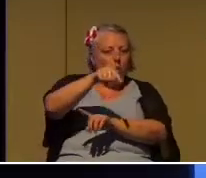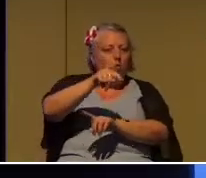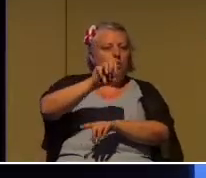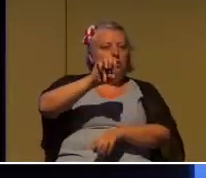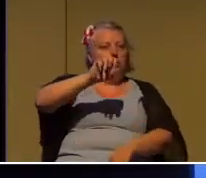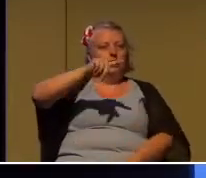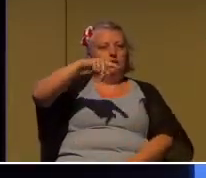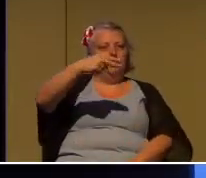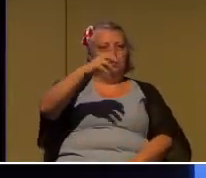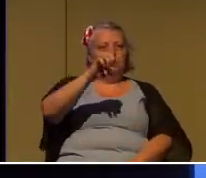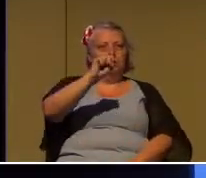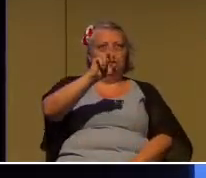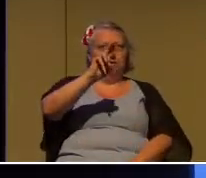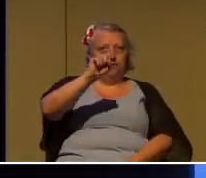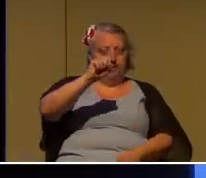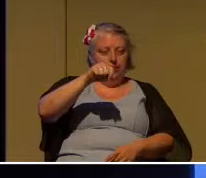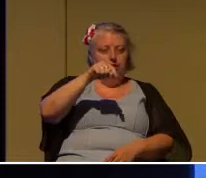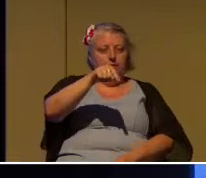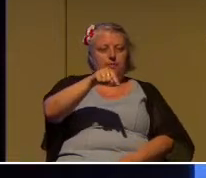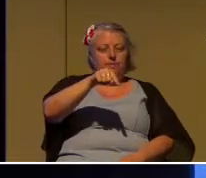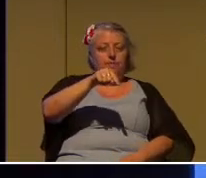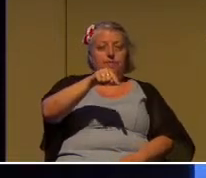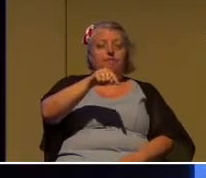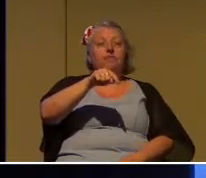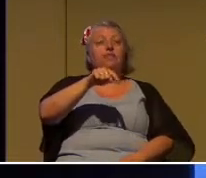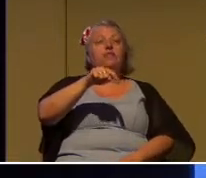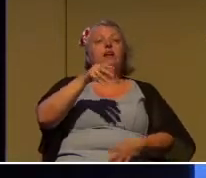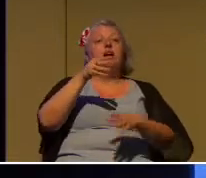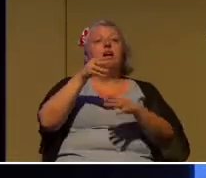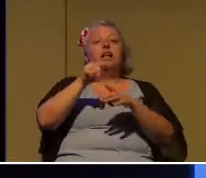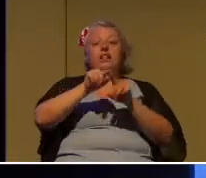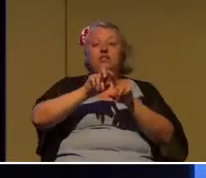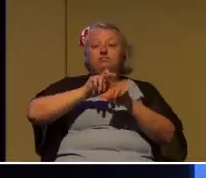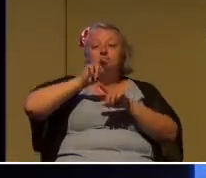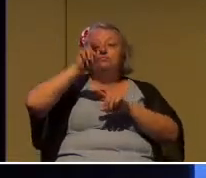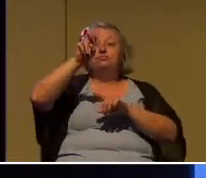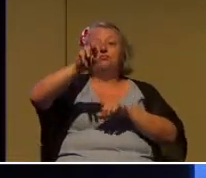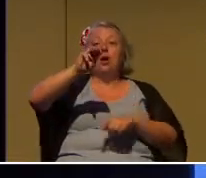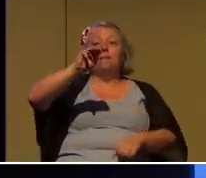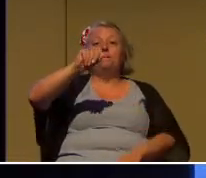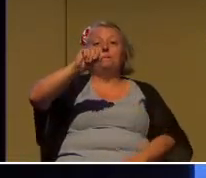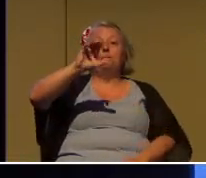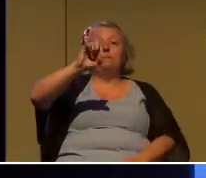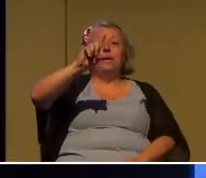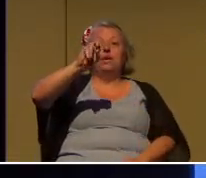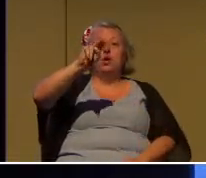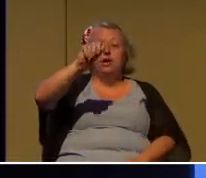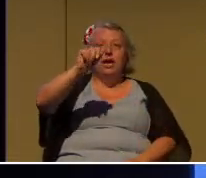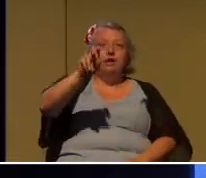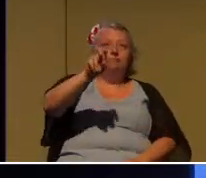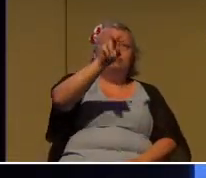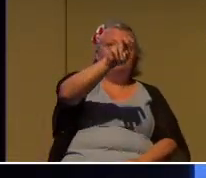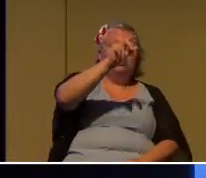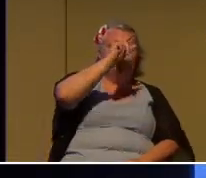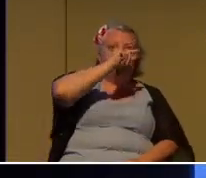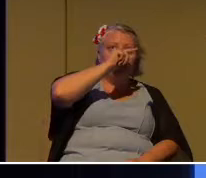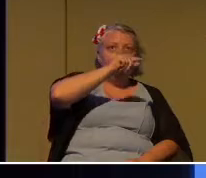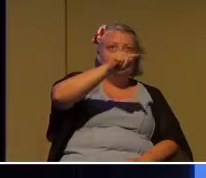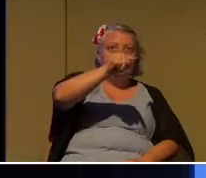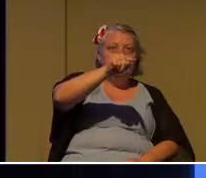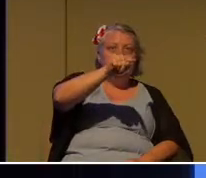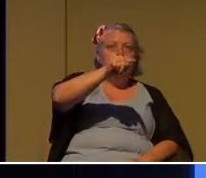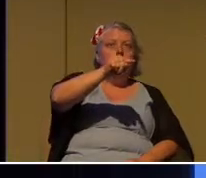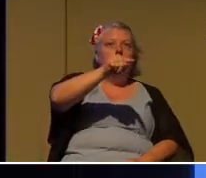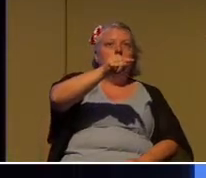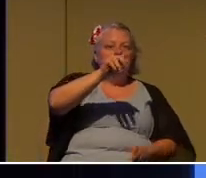paragraph that we're dealing with, he ends up in Greece, in Corinth. And you may recall that his original plan was to leave